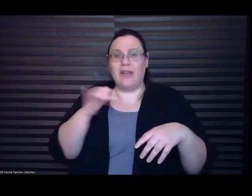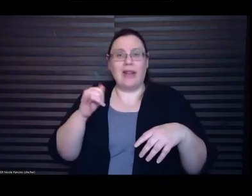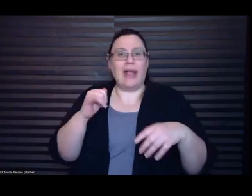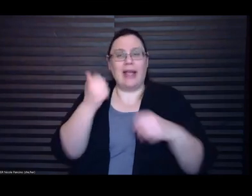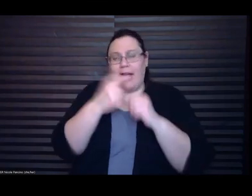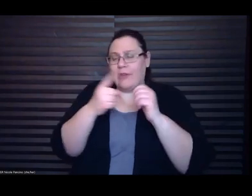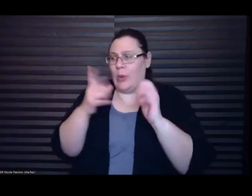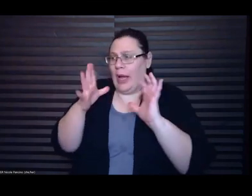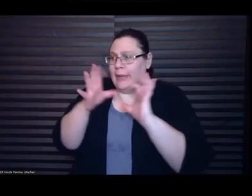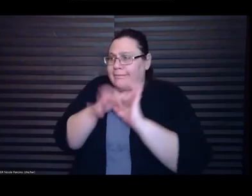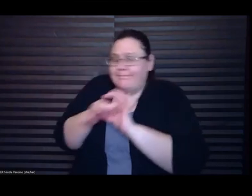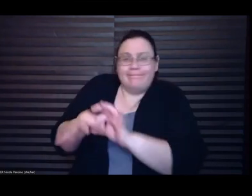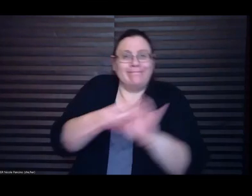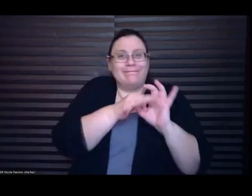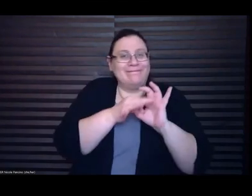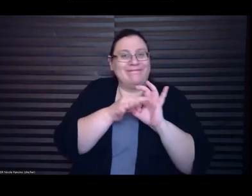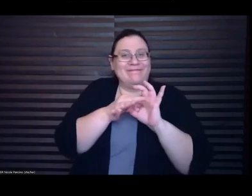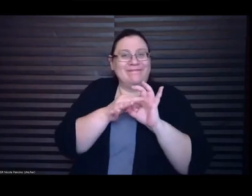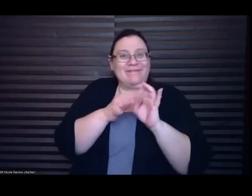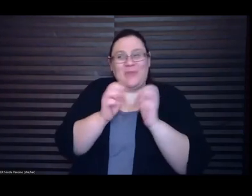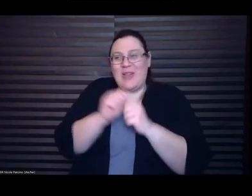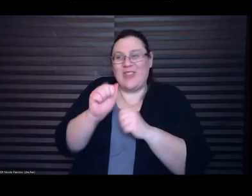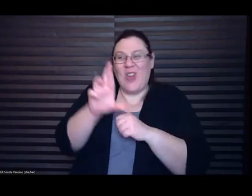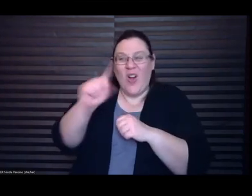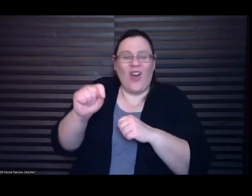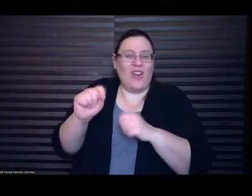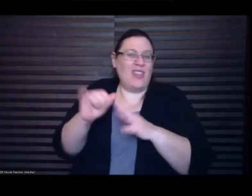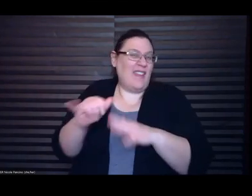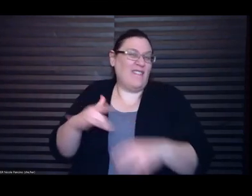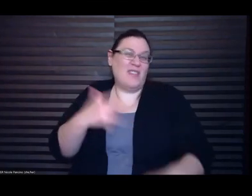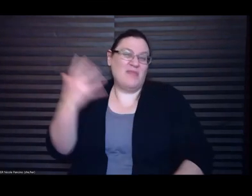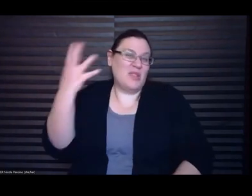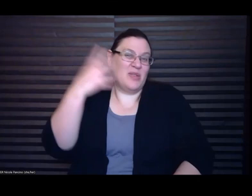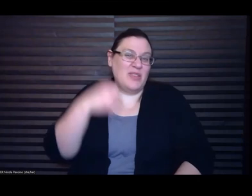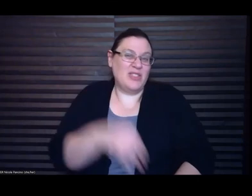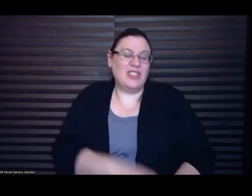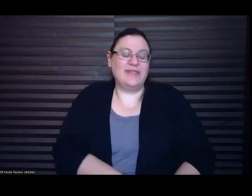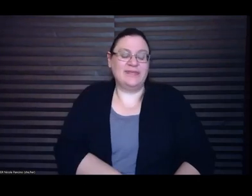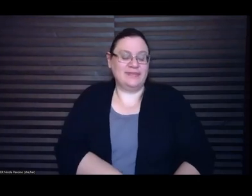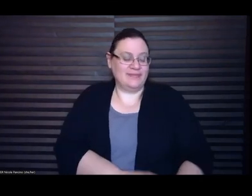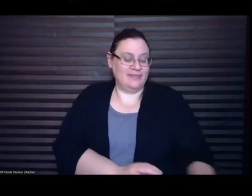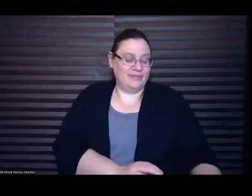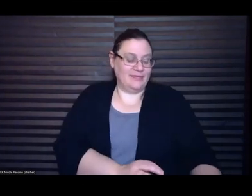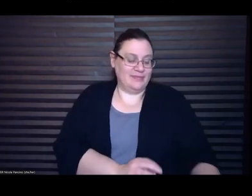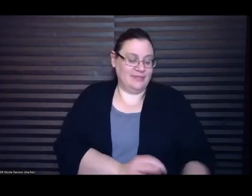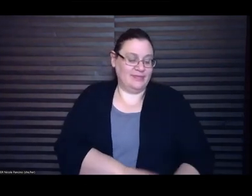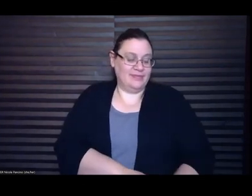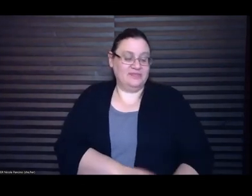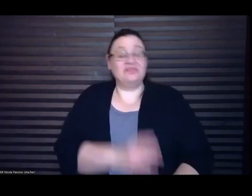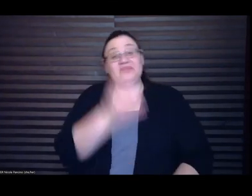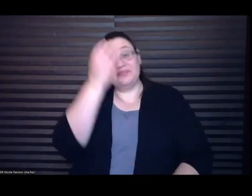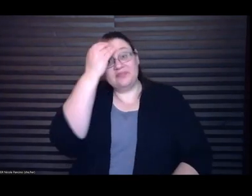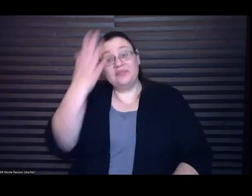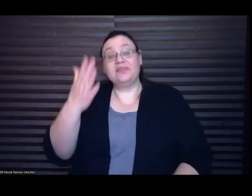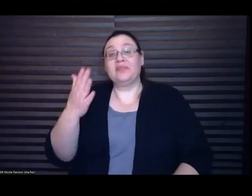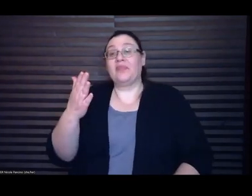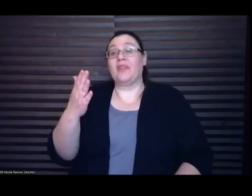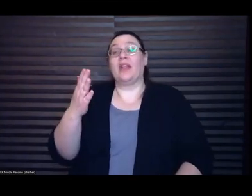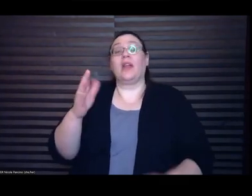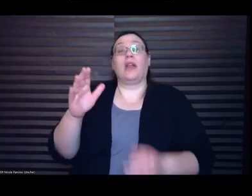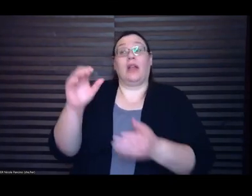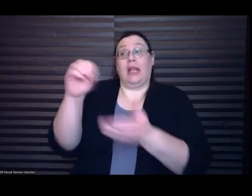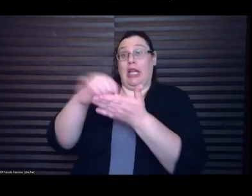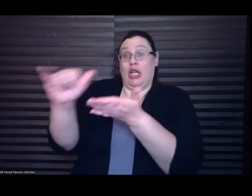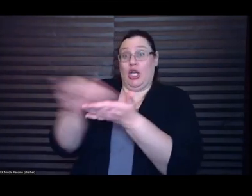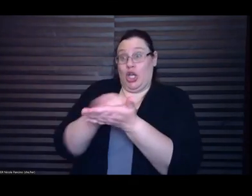um but I will say uh before I left New York I had um I had one